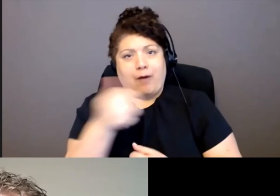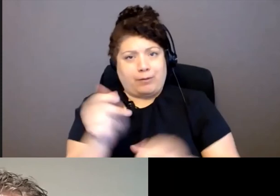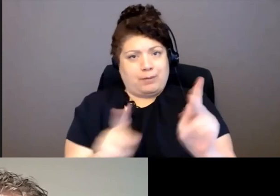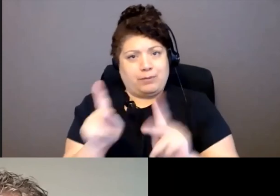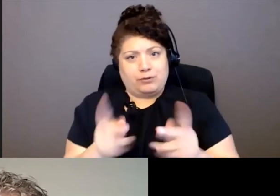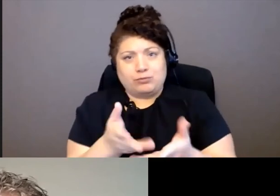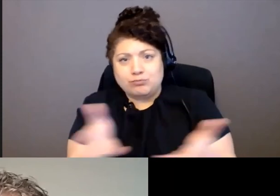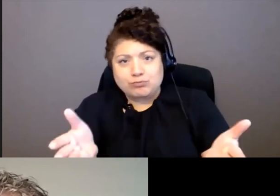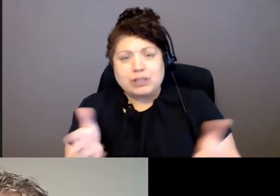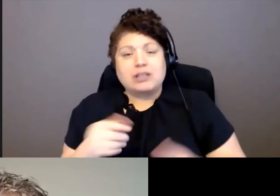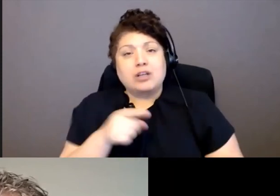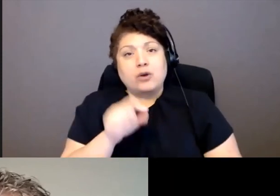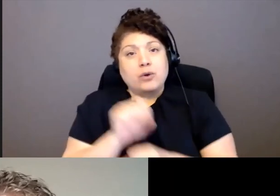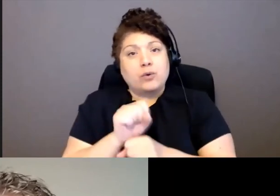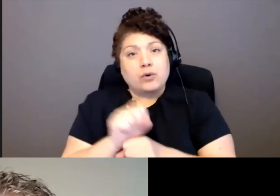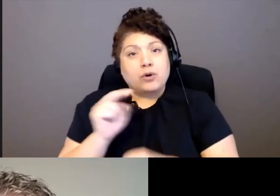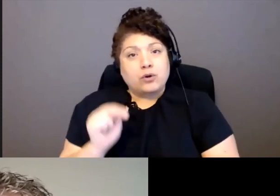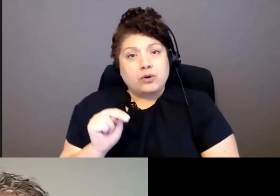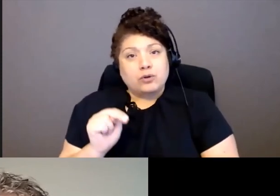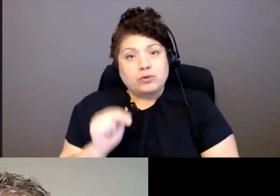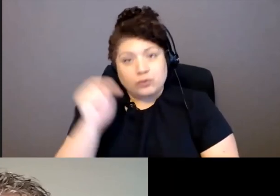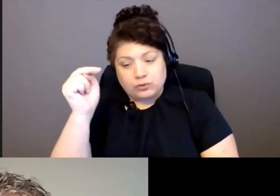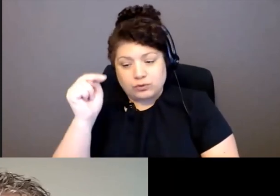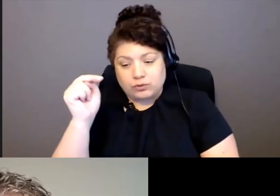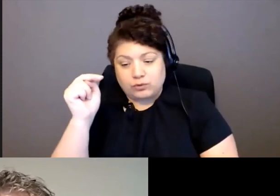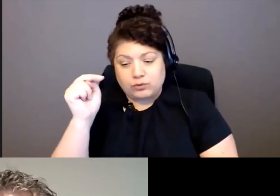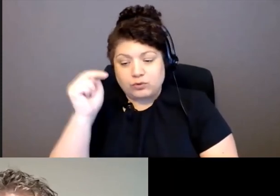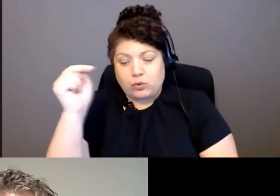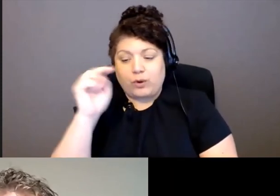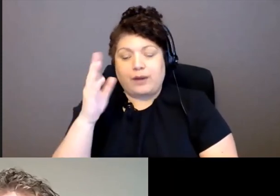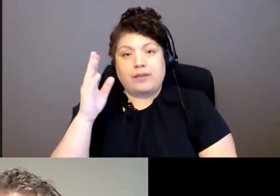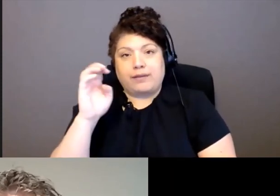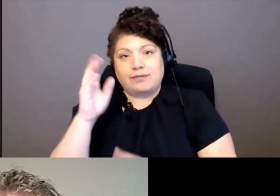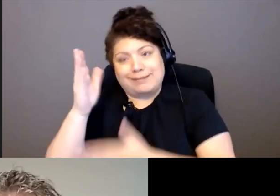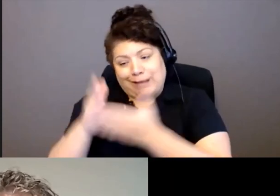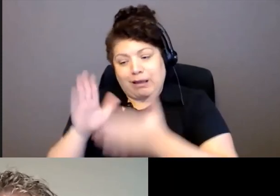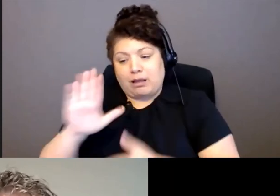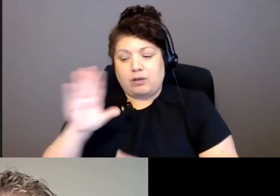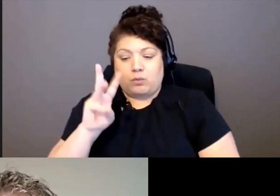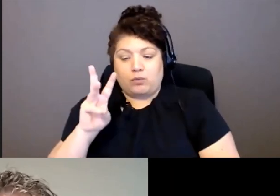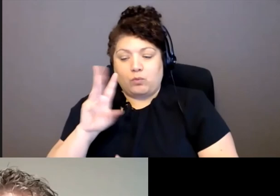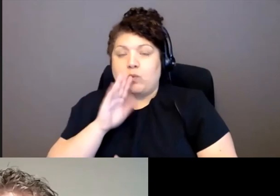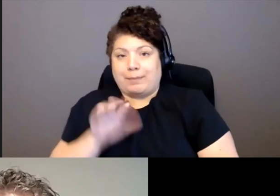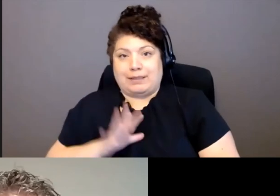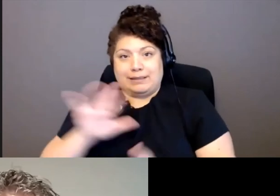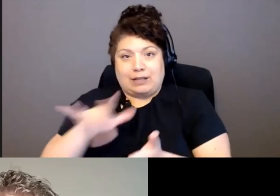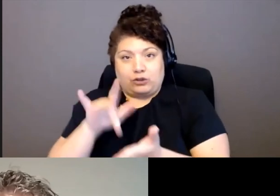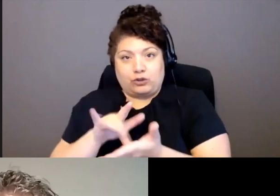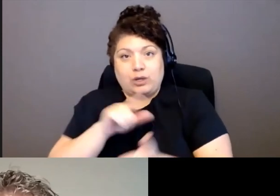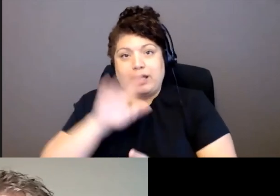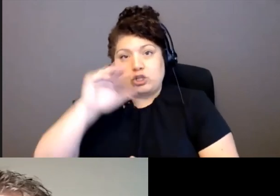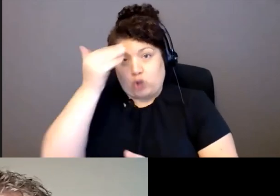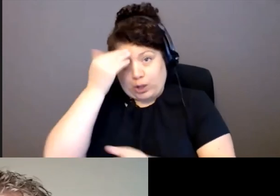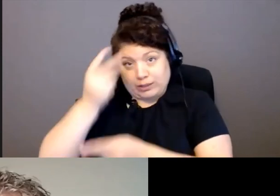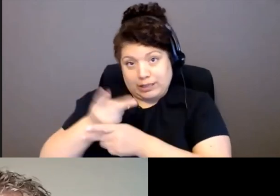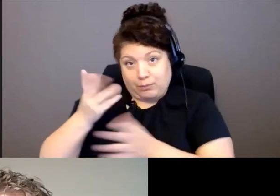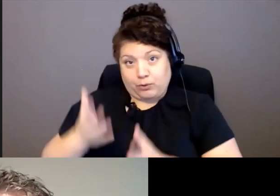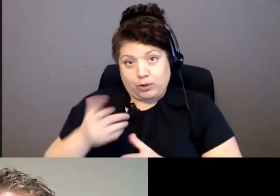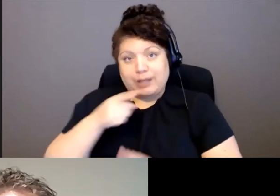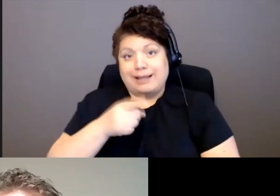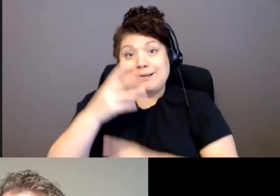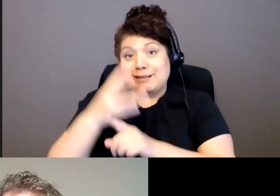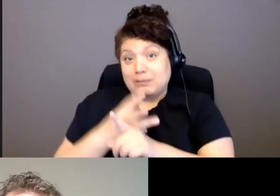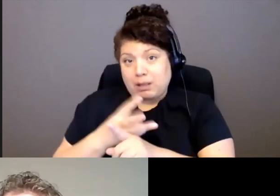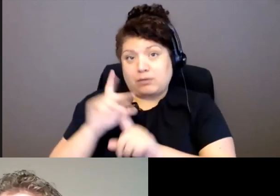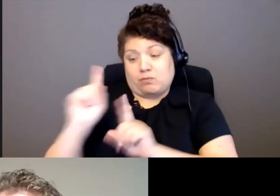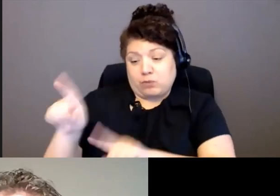Women's Centre in Winnipeg as a knowledge keeper and spends about six months a year in Muskrat Dam as a counselor at the